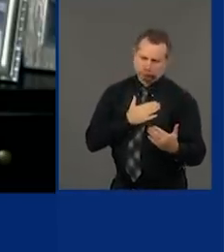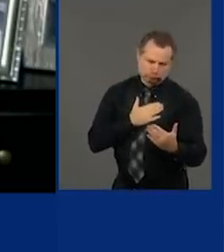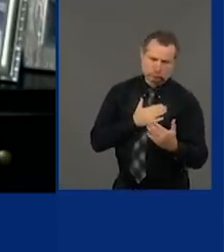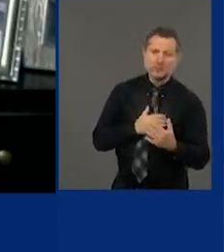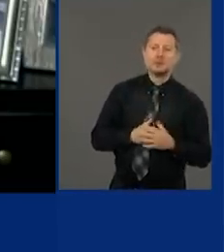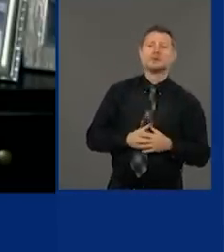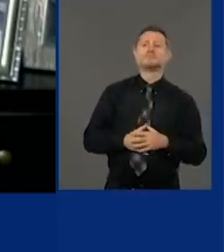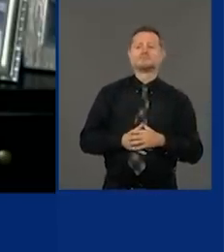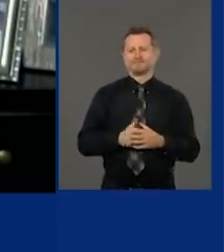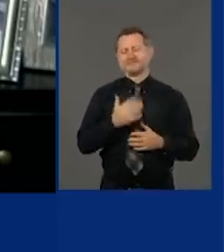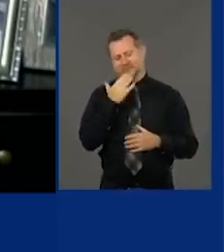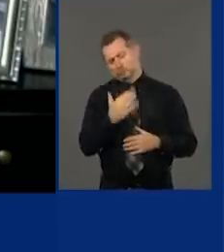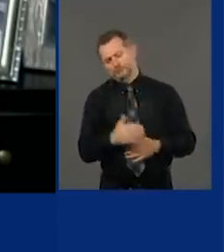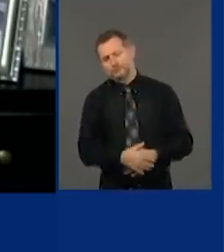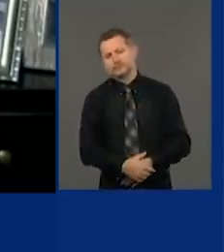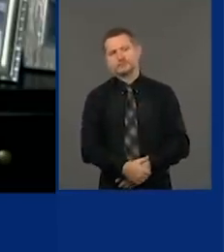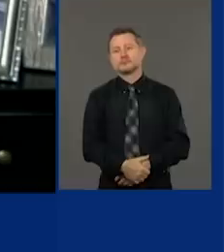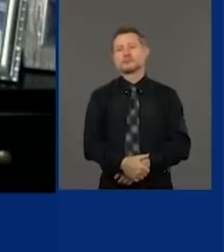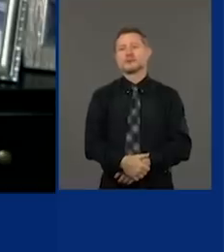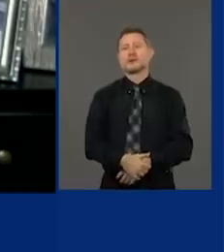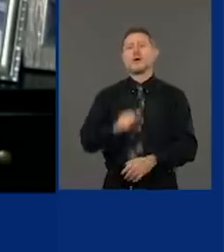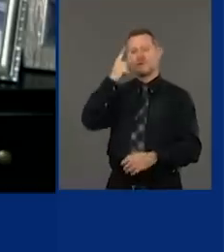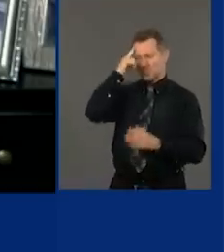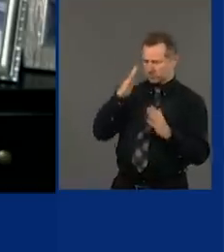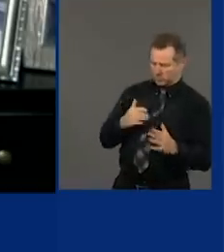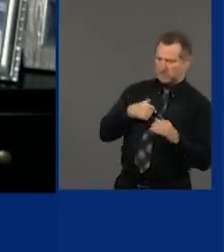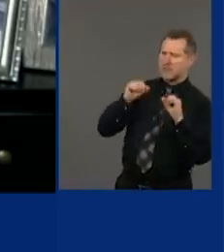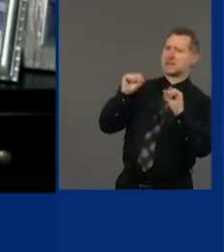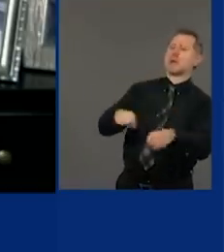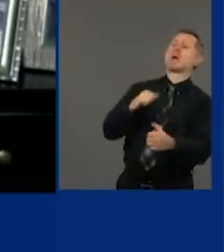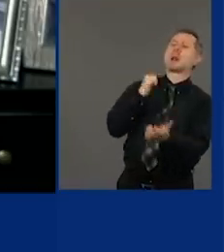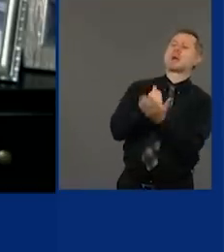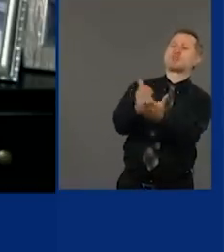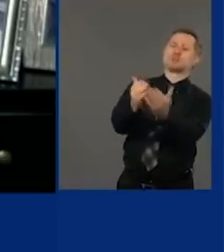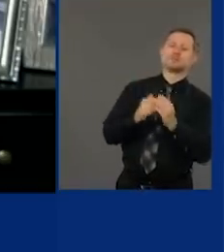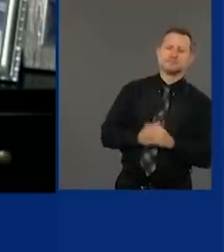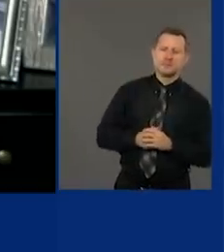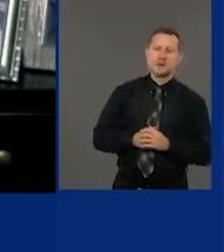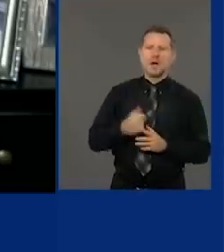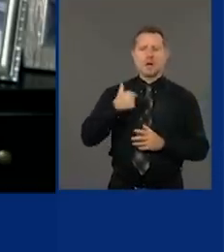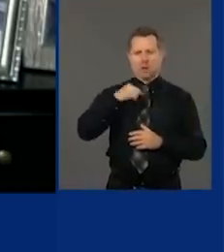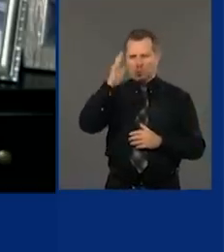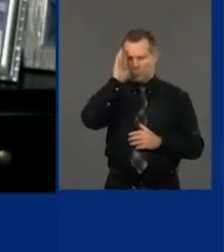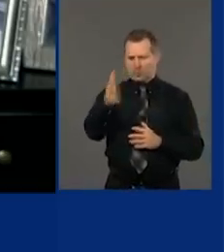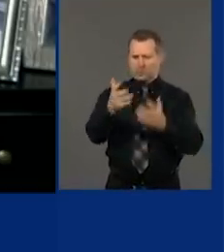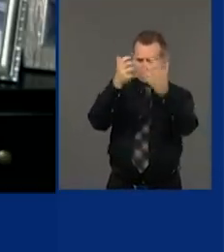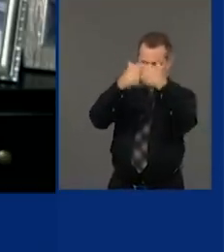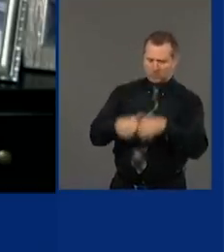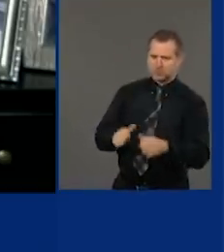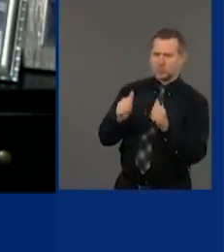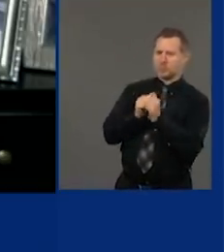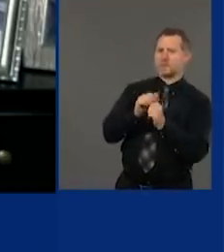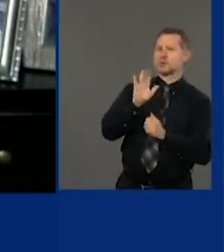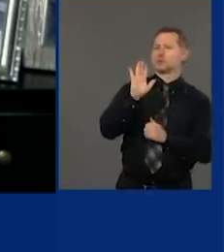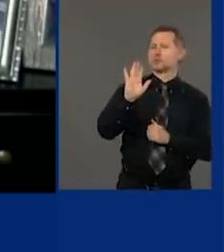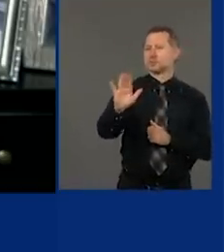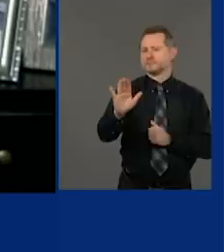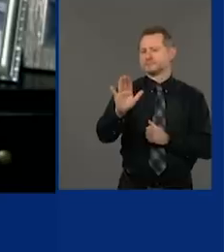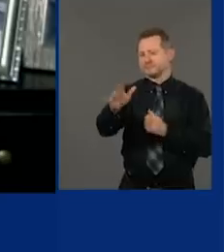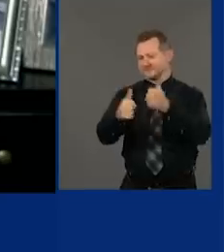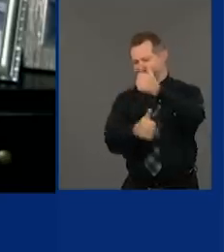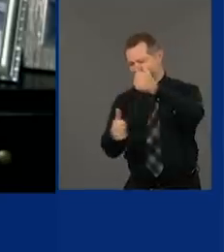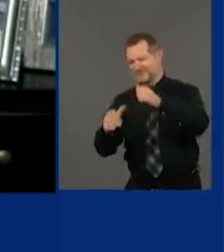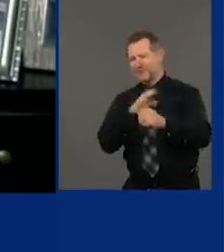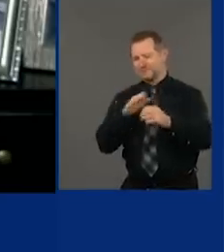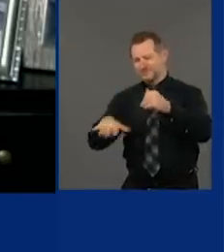that assistance. Well, we can do that. We have, I'll, I'll arrange it with your, with your team. But